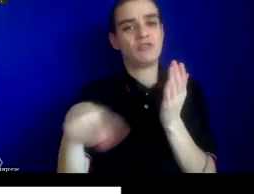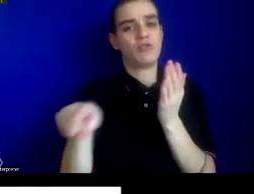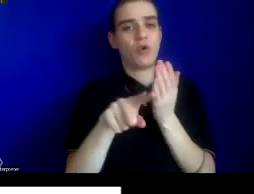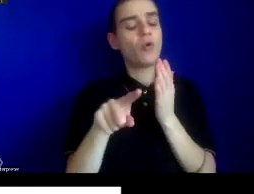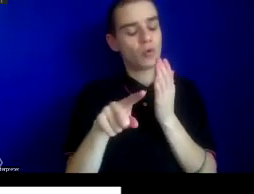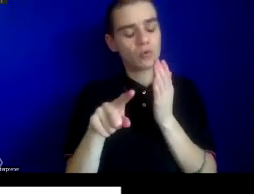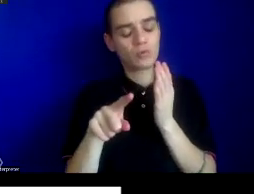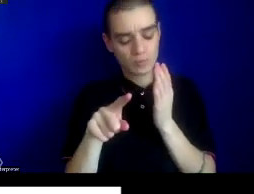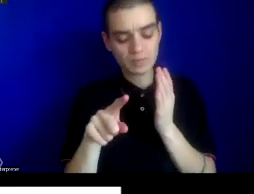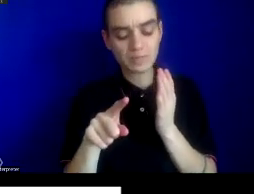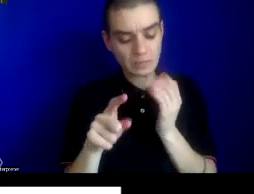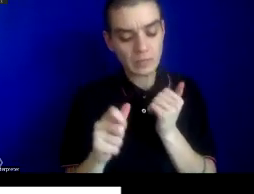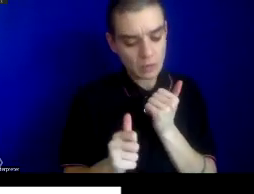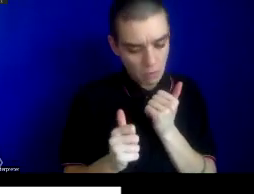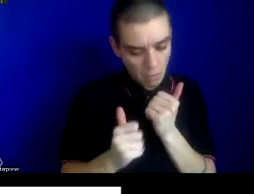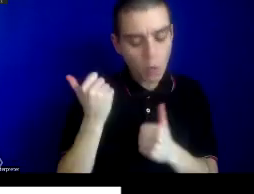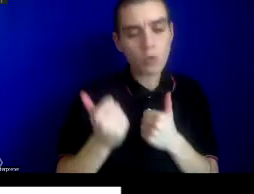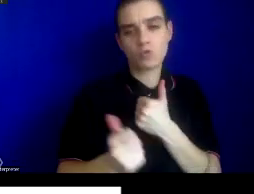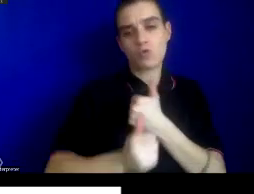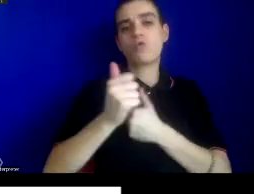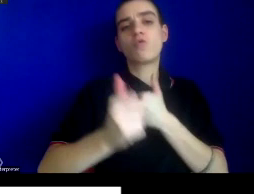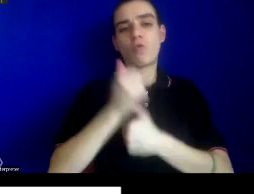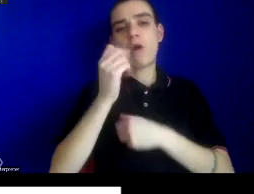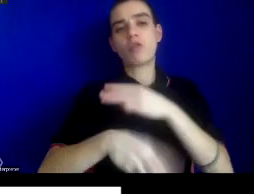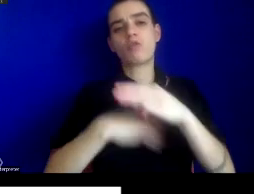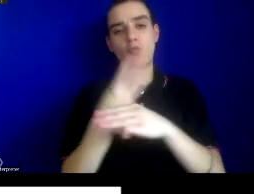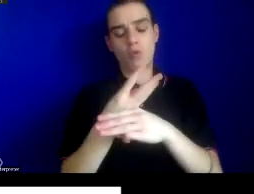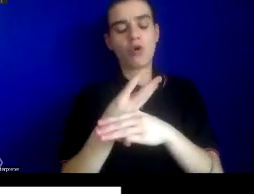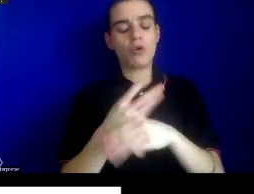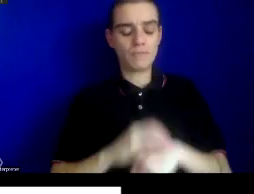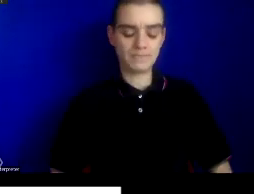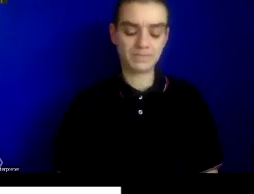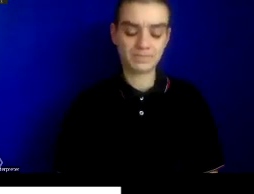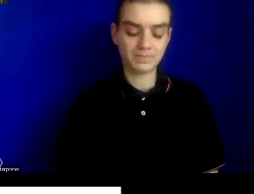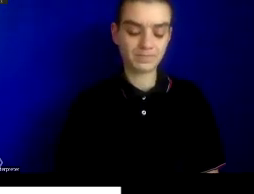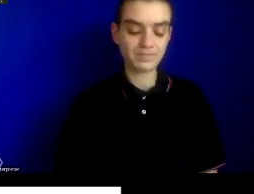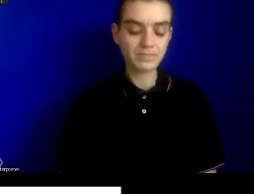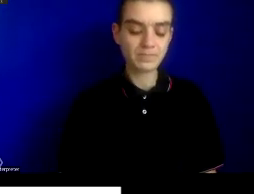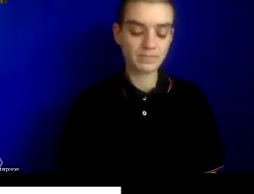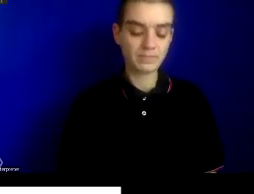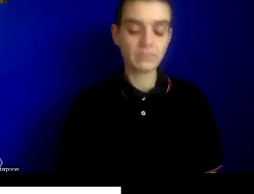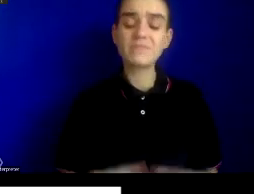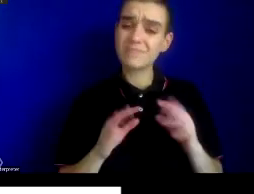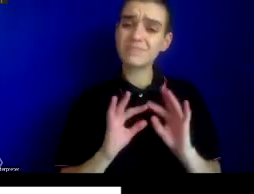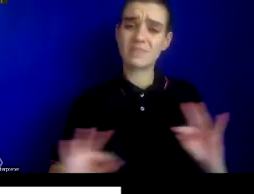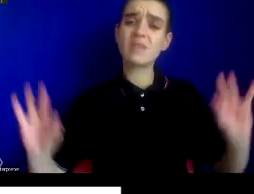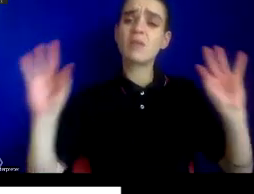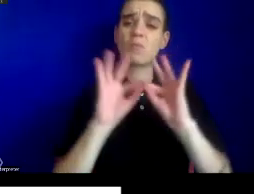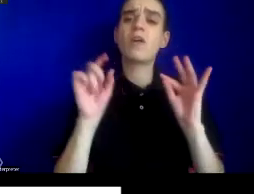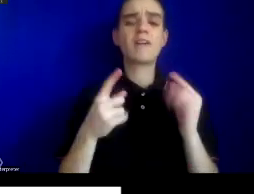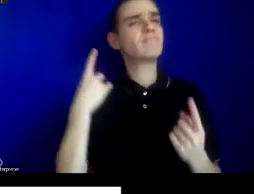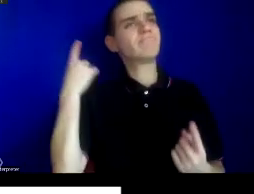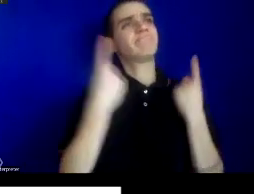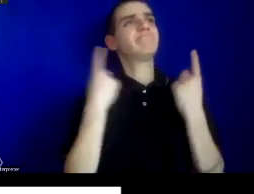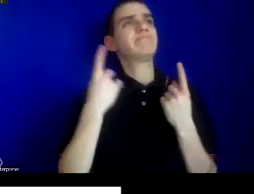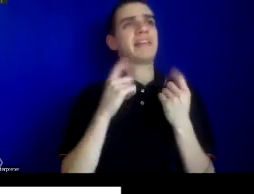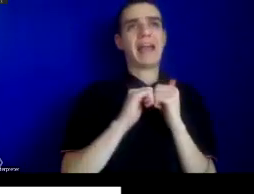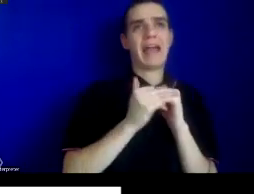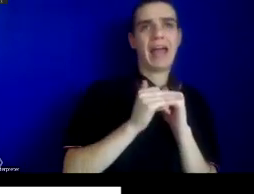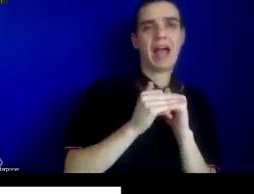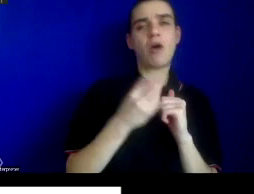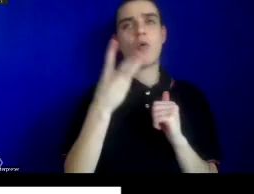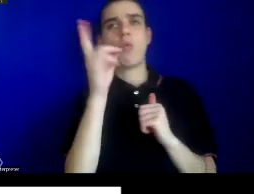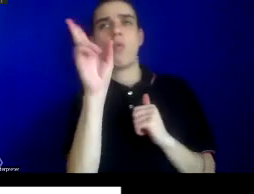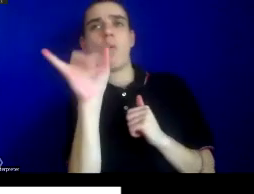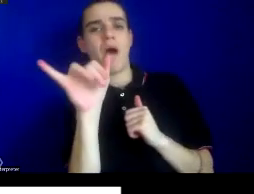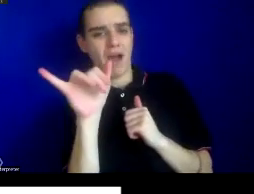of the world that divides west from rest. So, it behooves us to ask the question of how and why, in spite of over 100 years